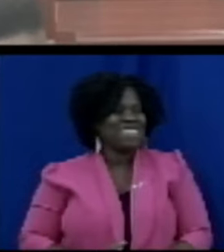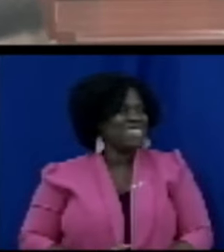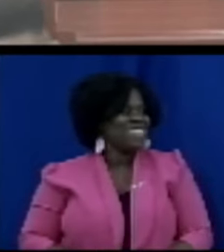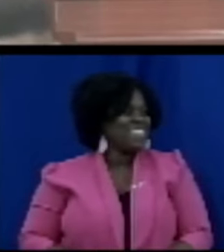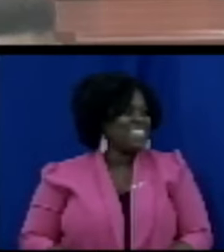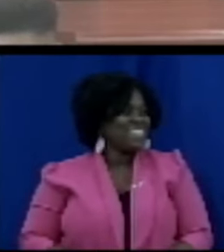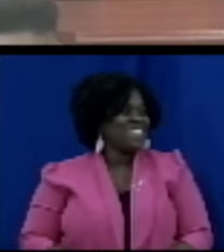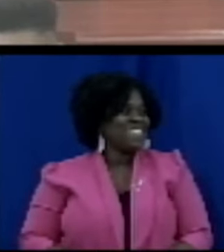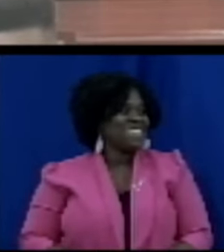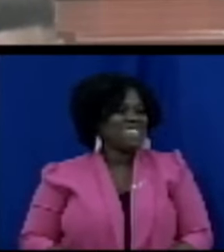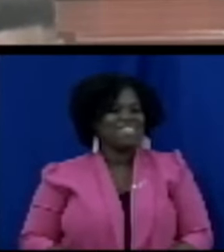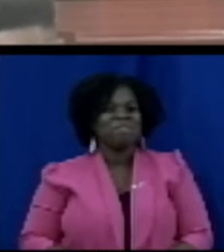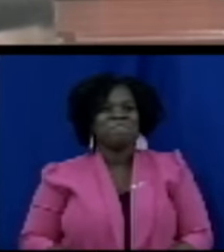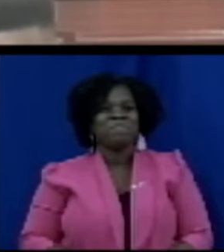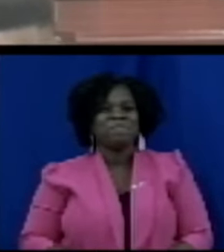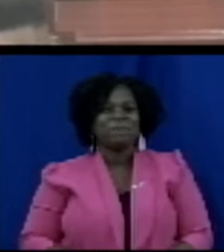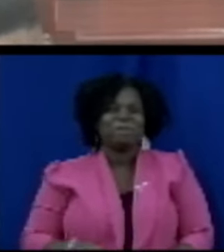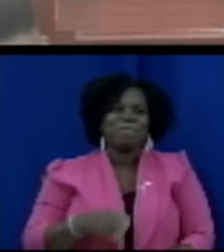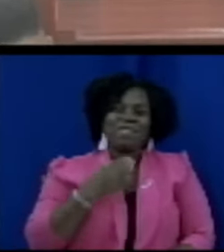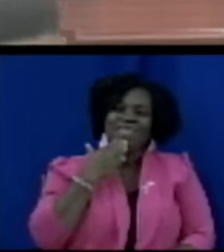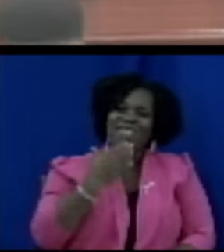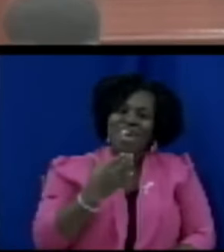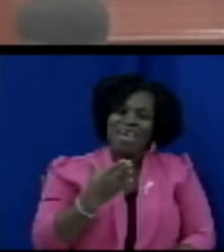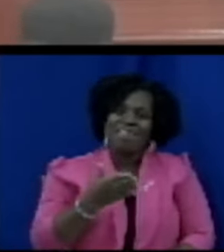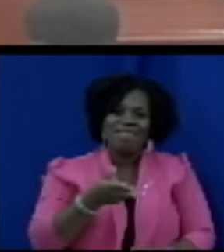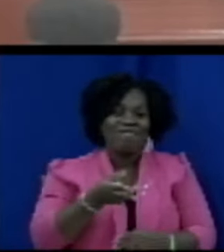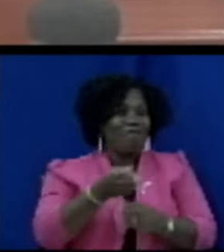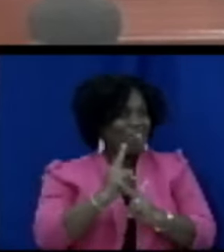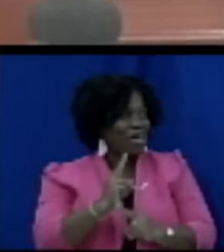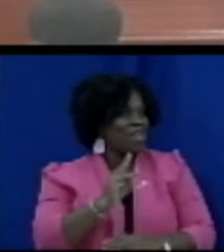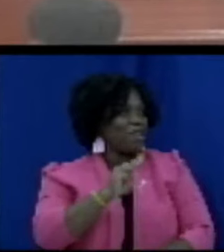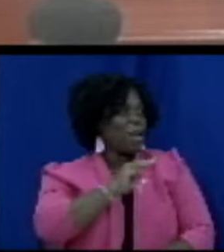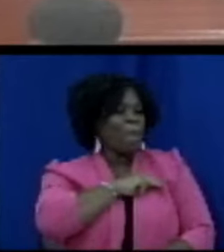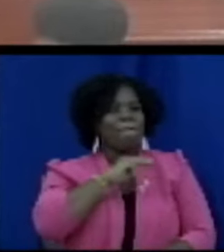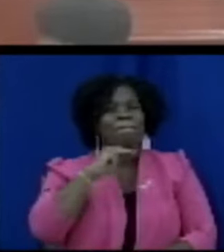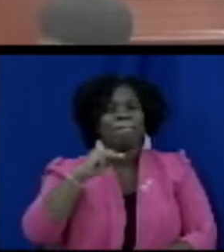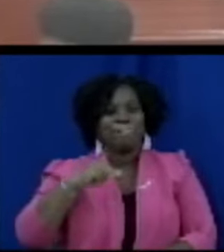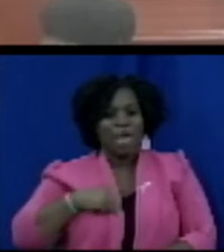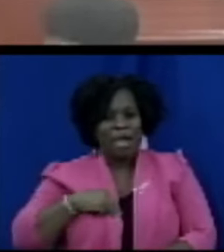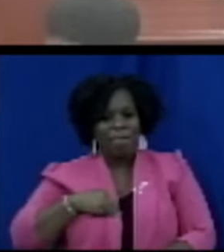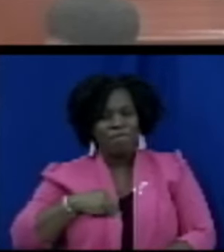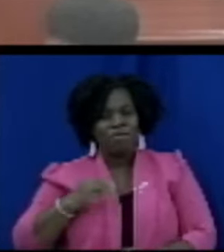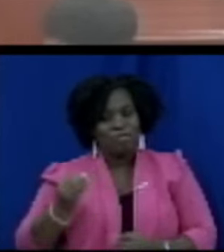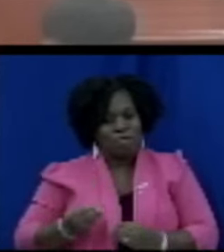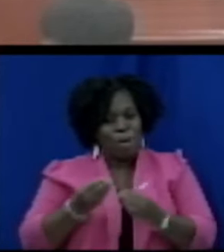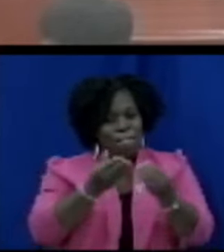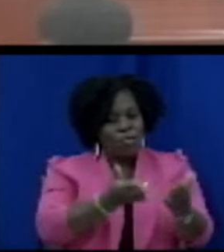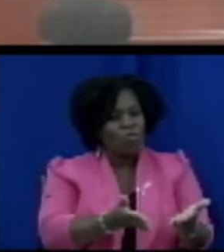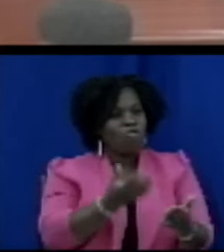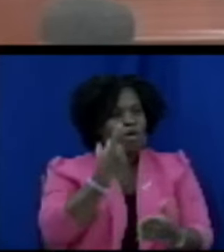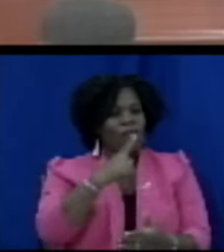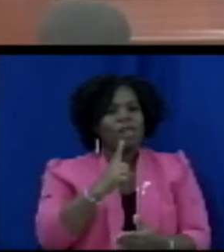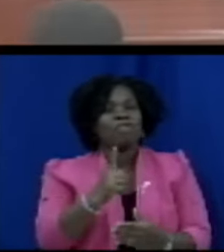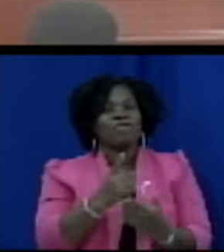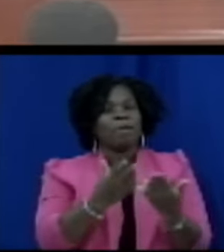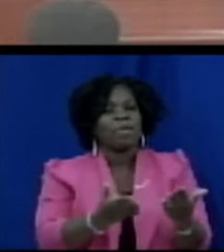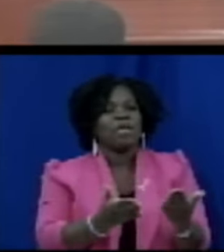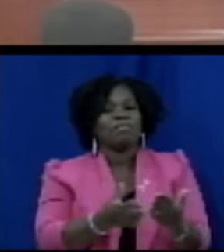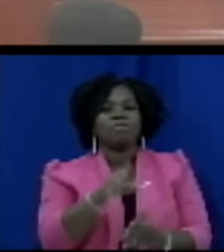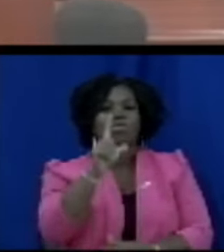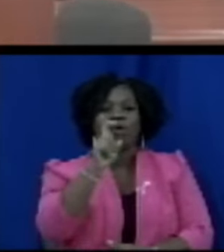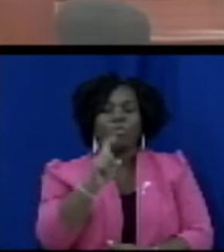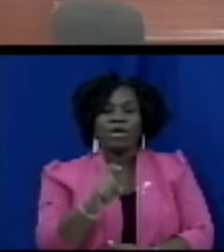thank you to the honorable member thank you to the honorable member the mover of the bill the question therefore